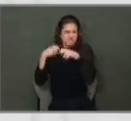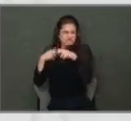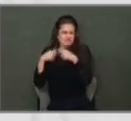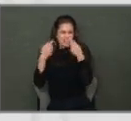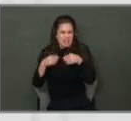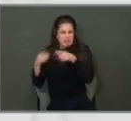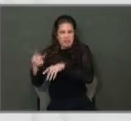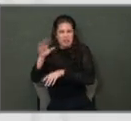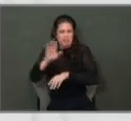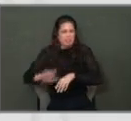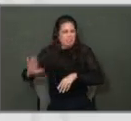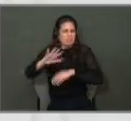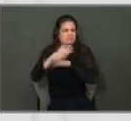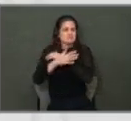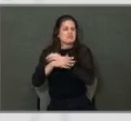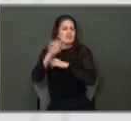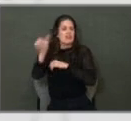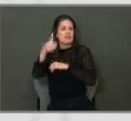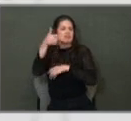other parts of the world.